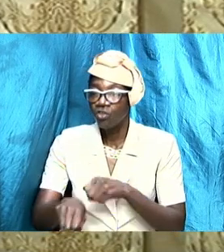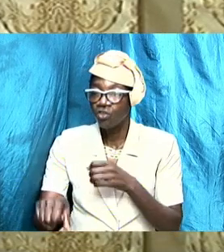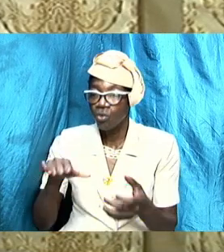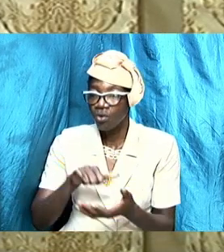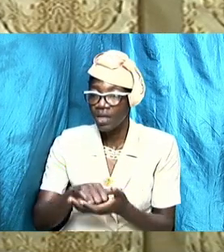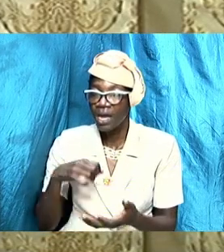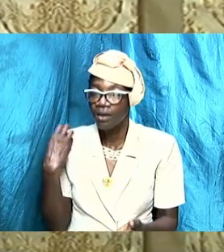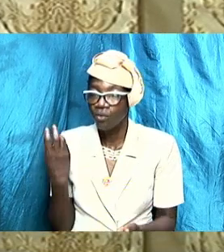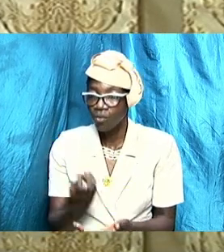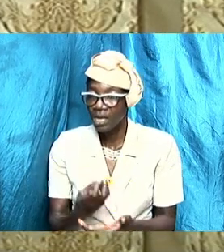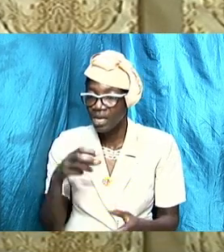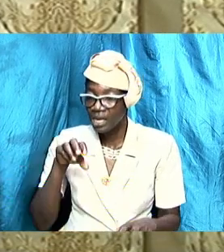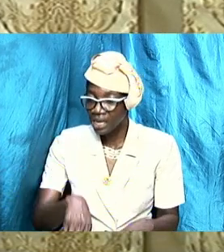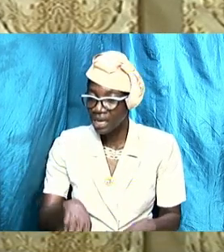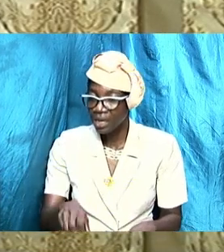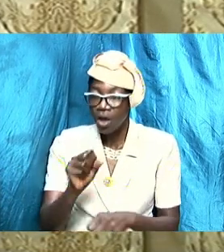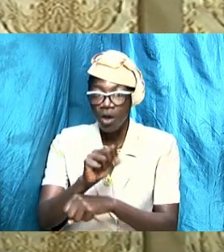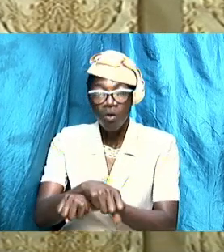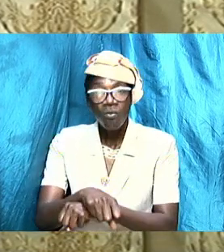can synchronize